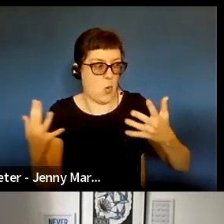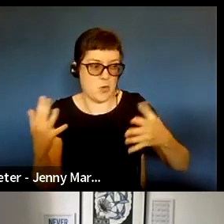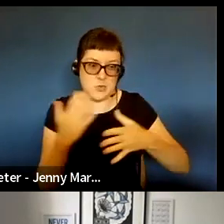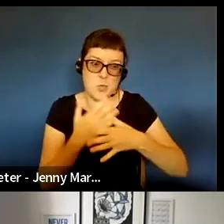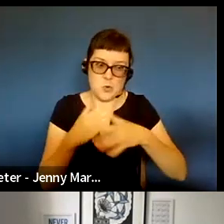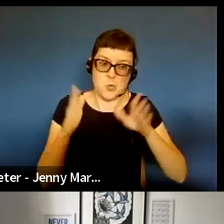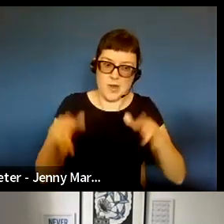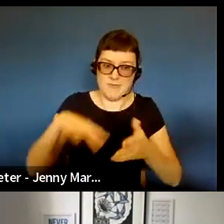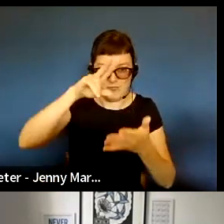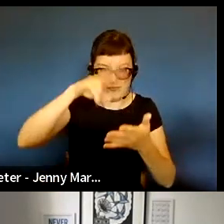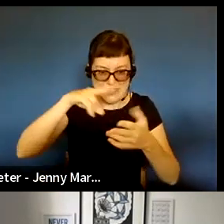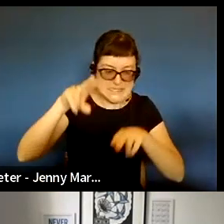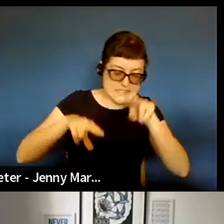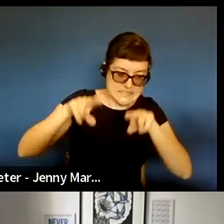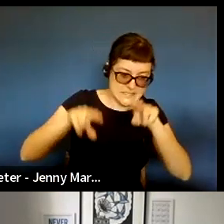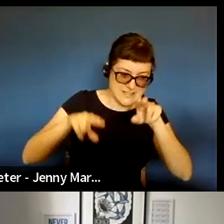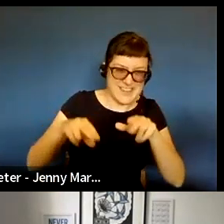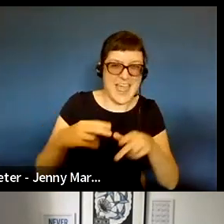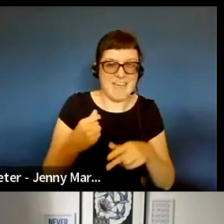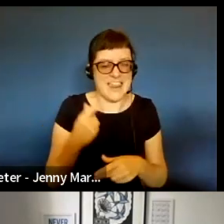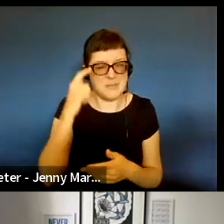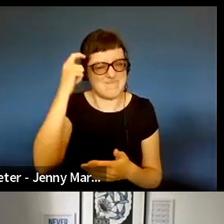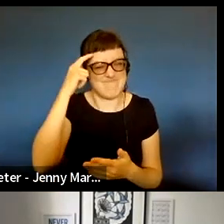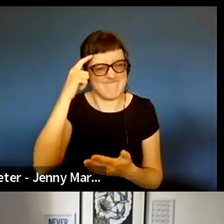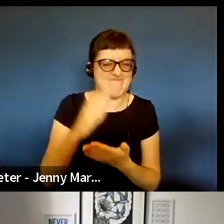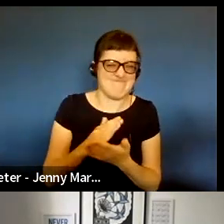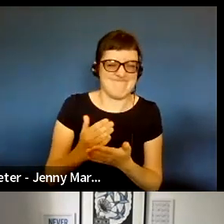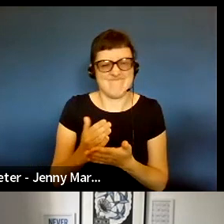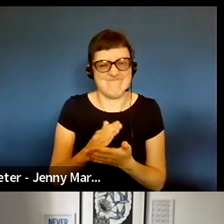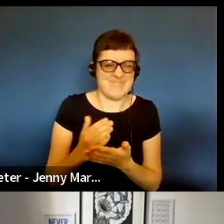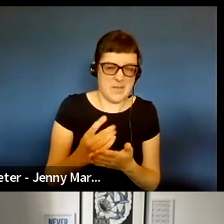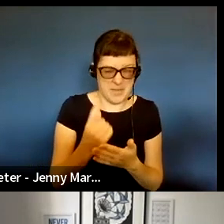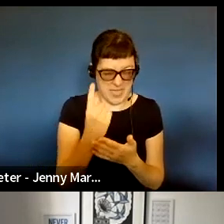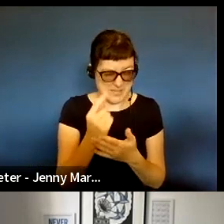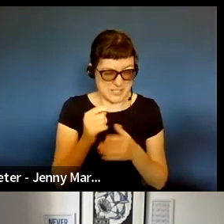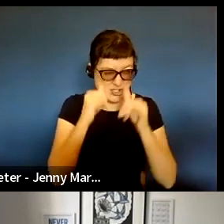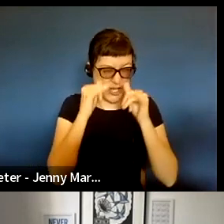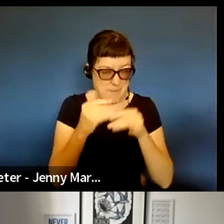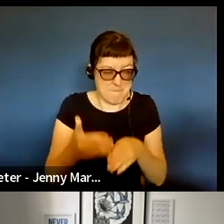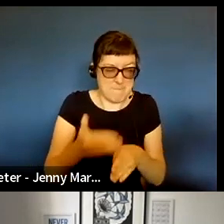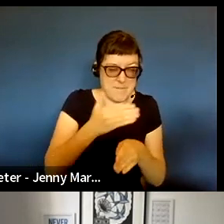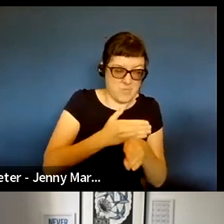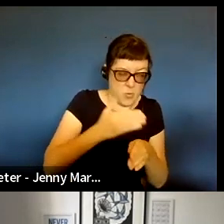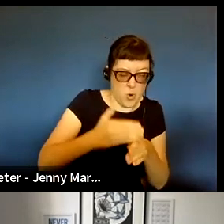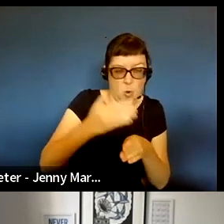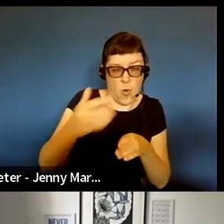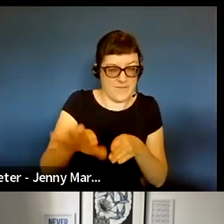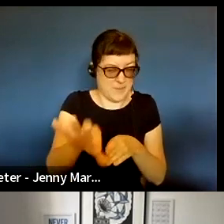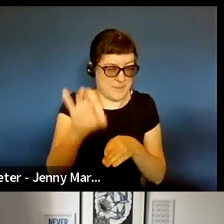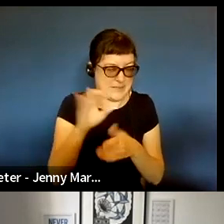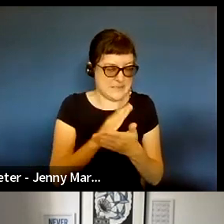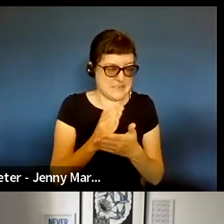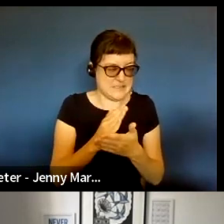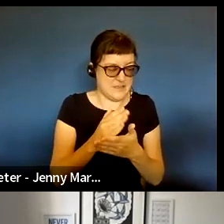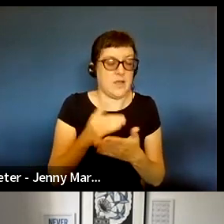review. We had a bit of a quandary about whether to eligibility check before or after draw. We